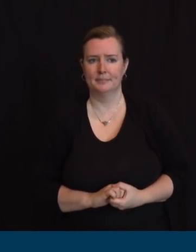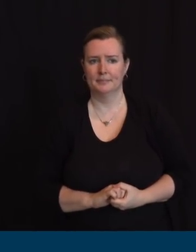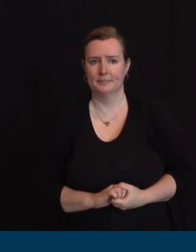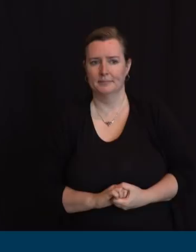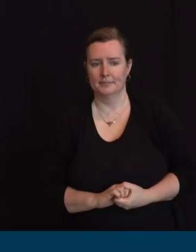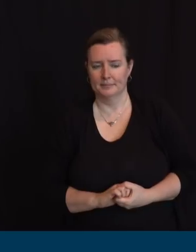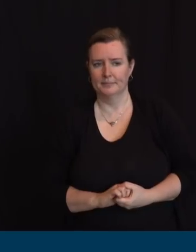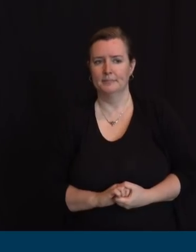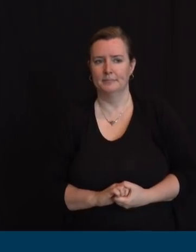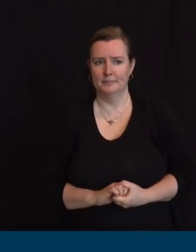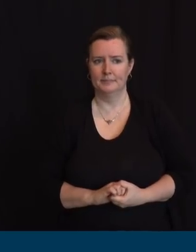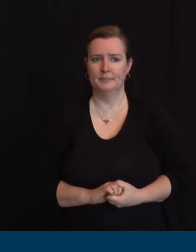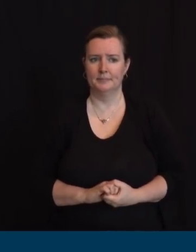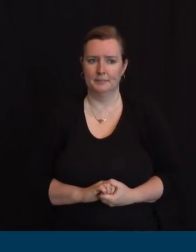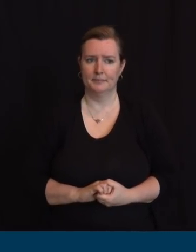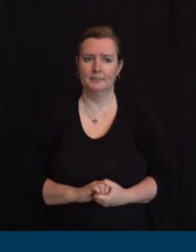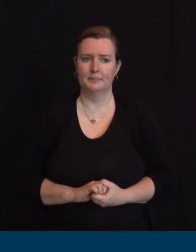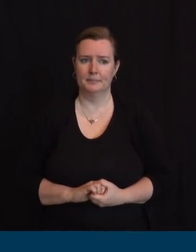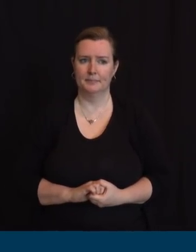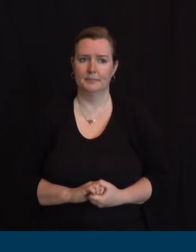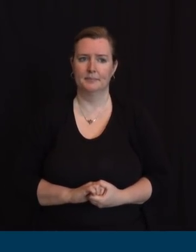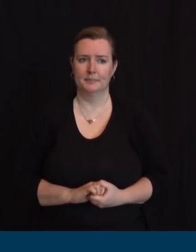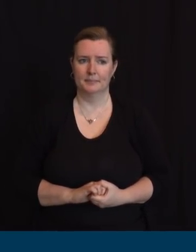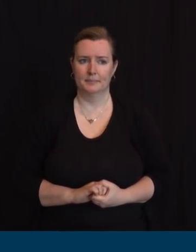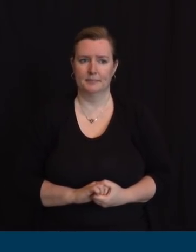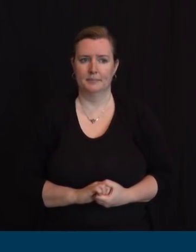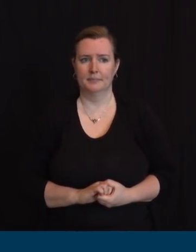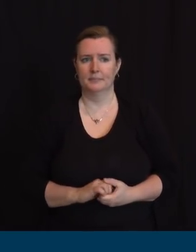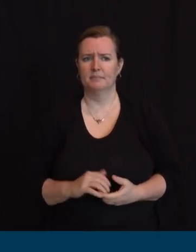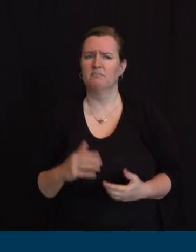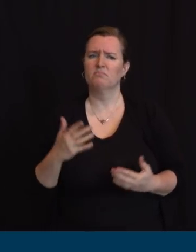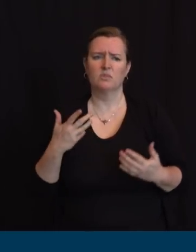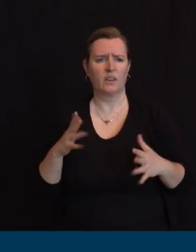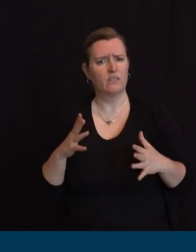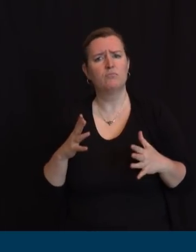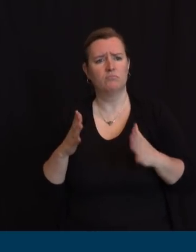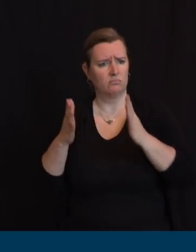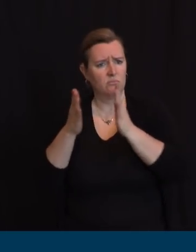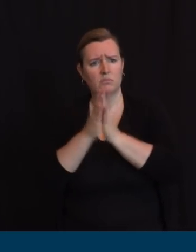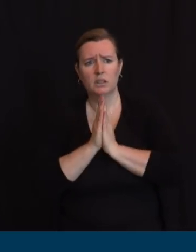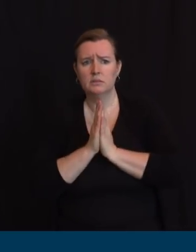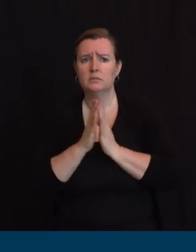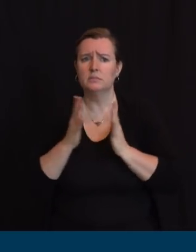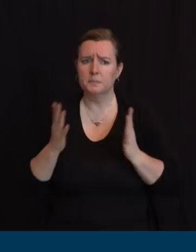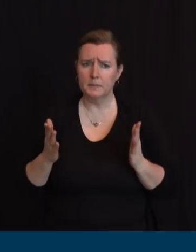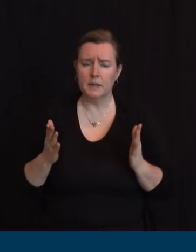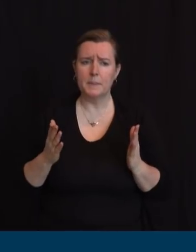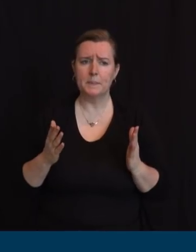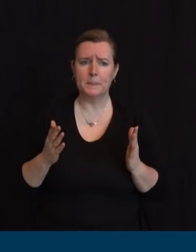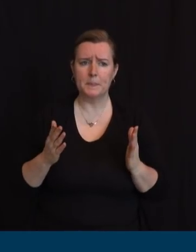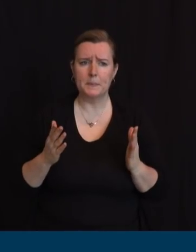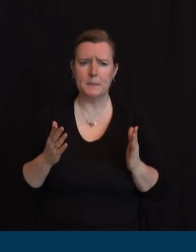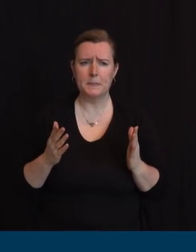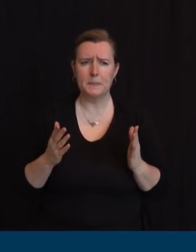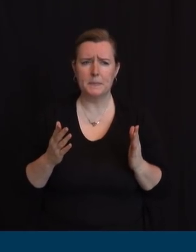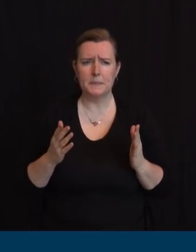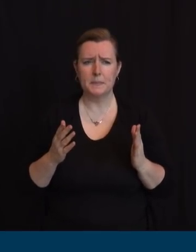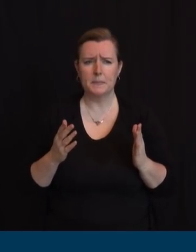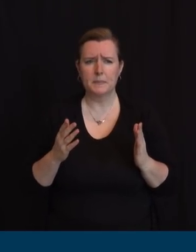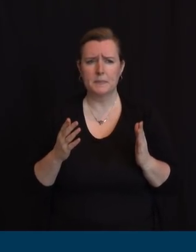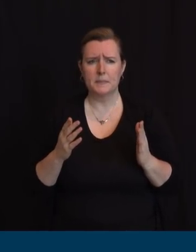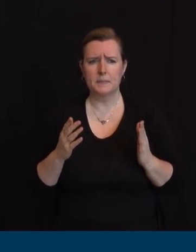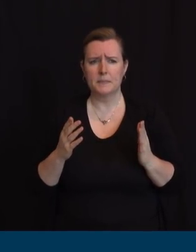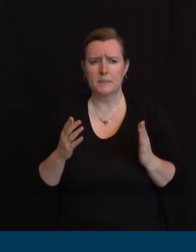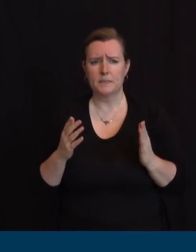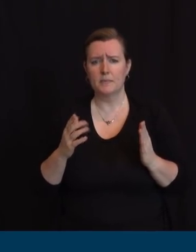requisition out as of today away from the federal stockpile for another 500. So 950